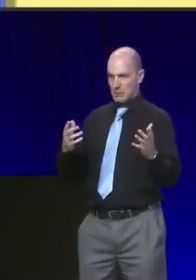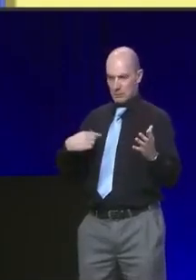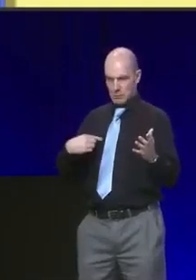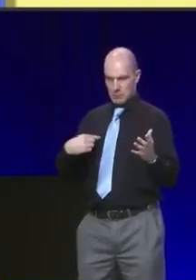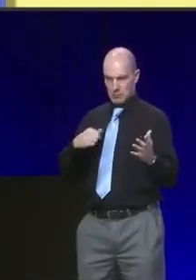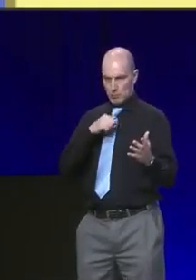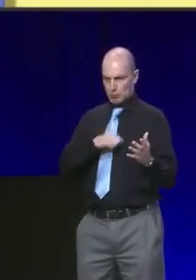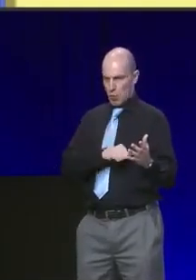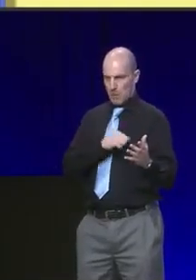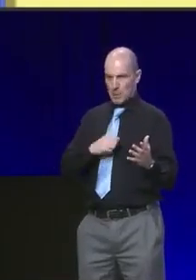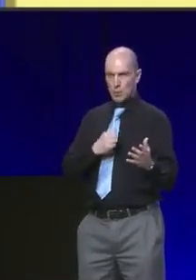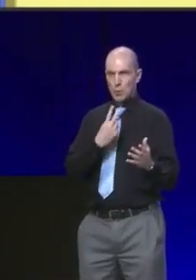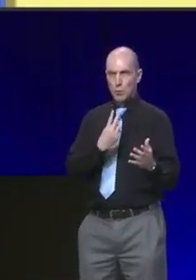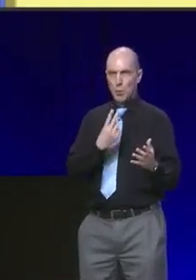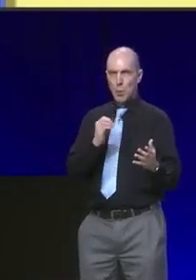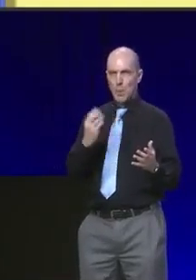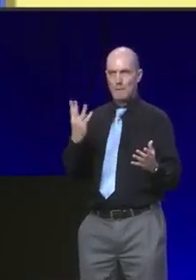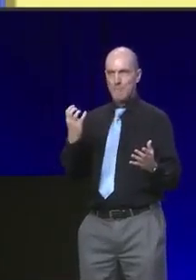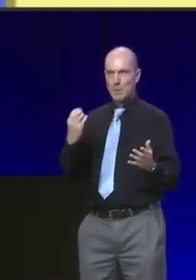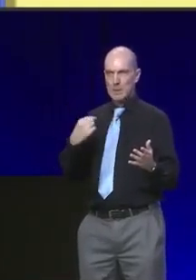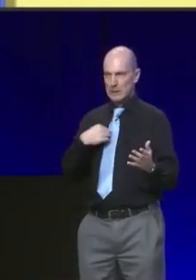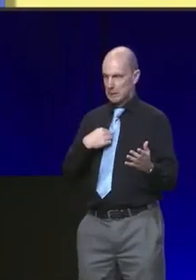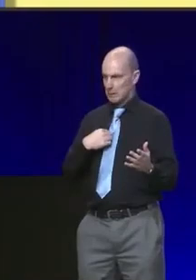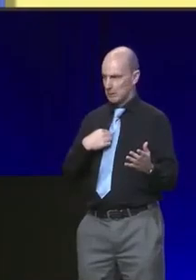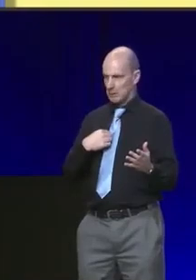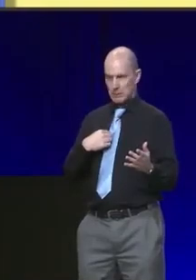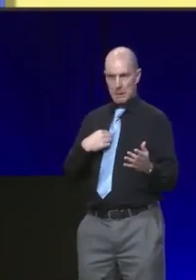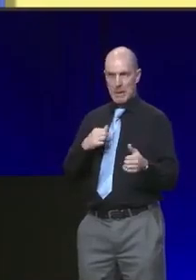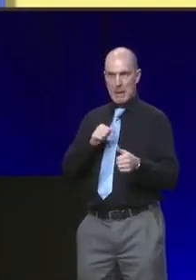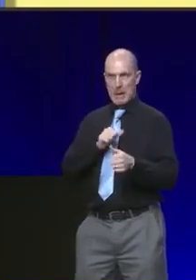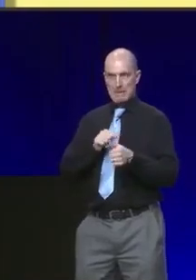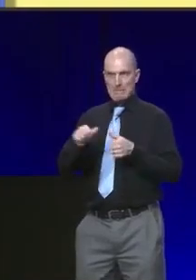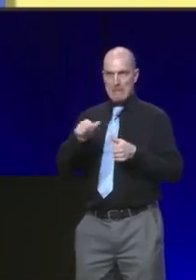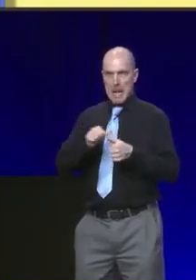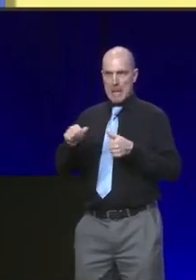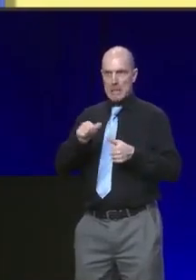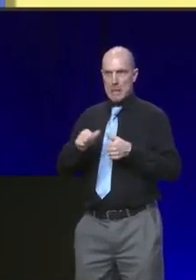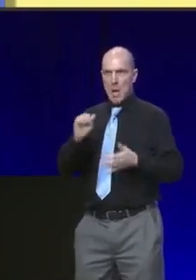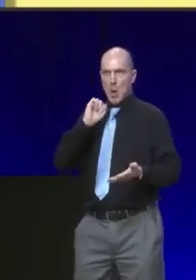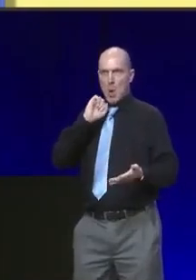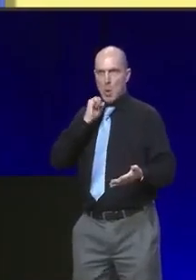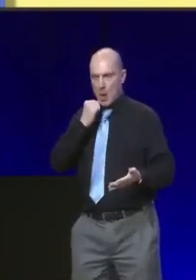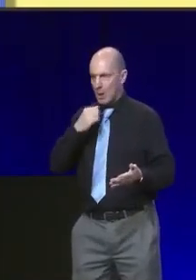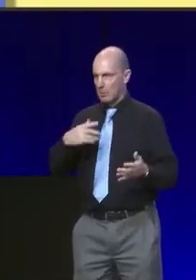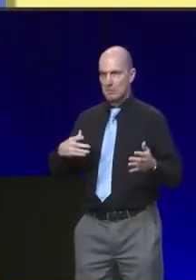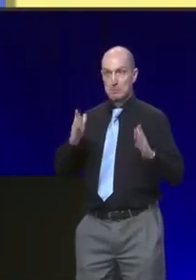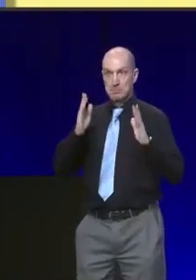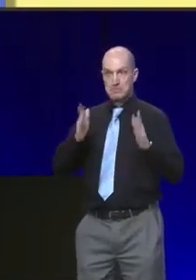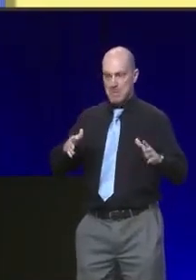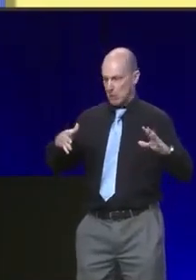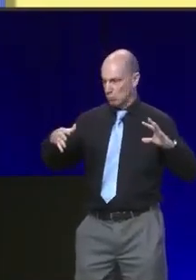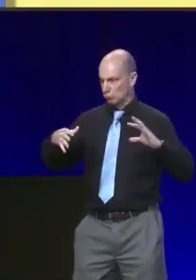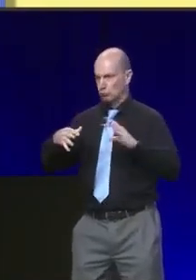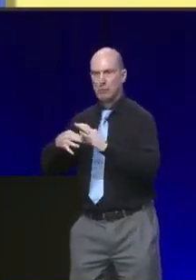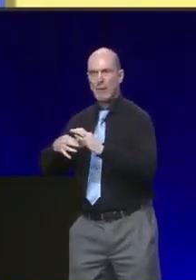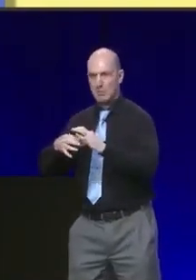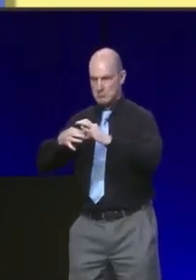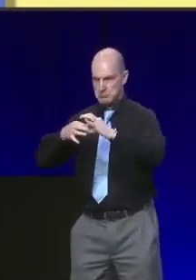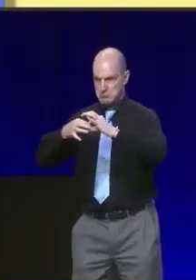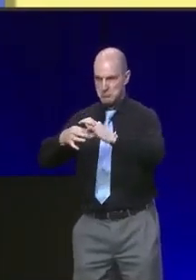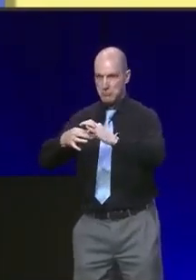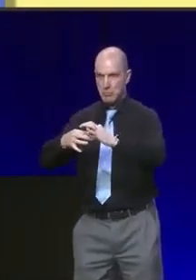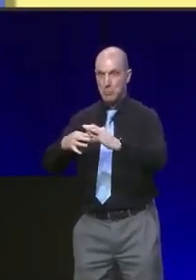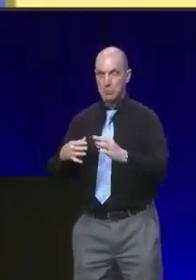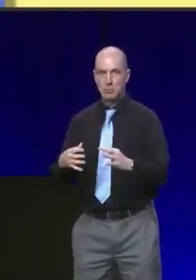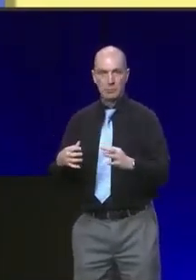2014. We were told we were better together. We were promised, and don't laugh too much, strong and